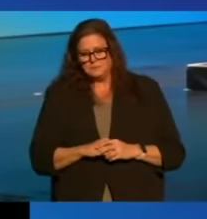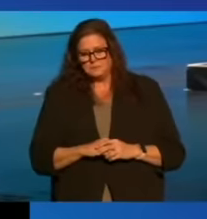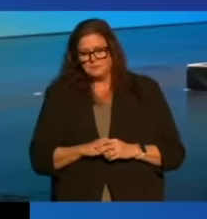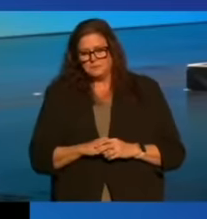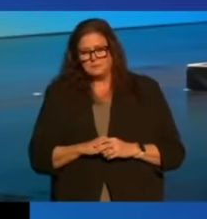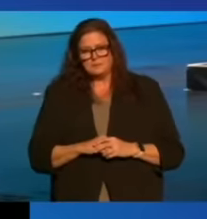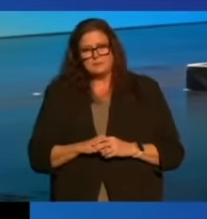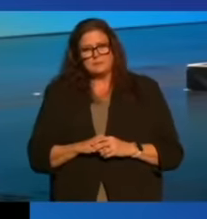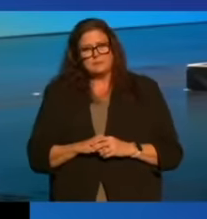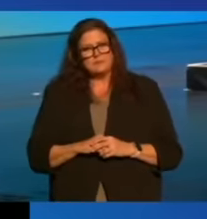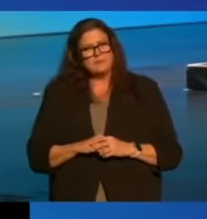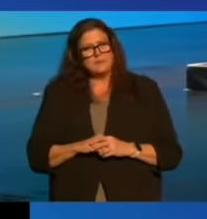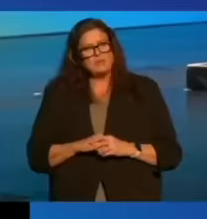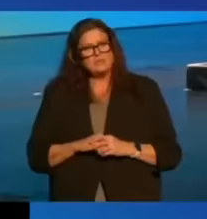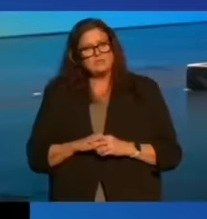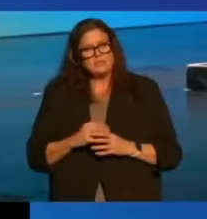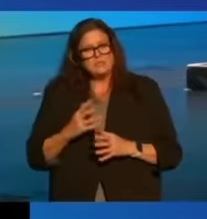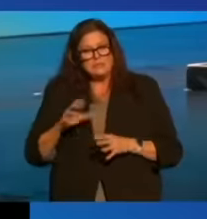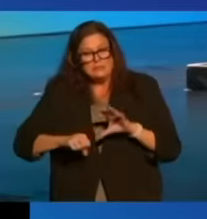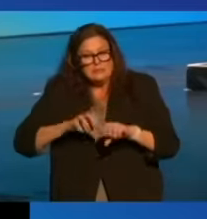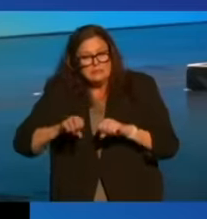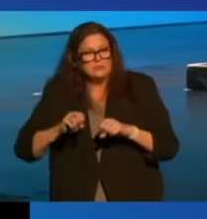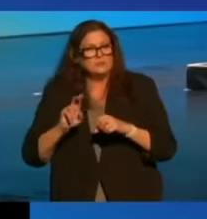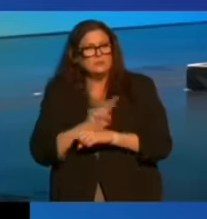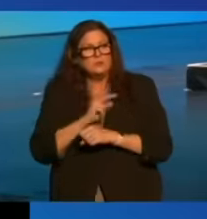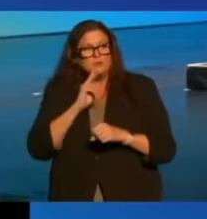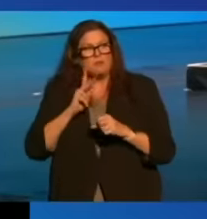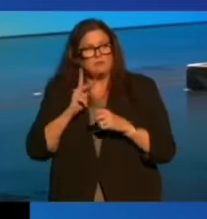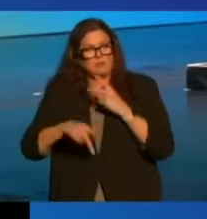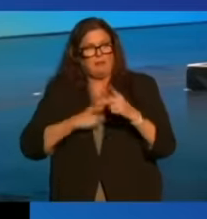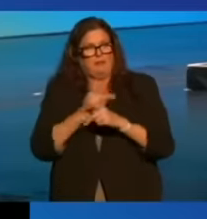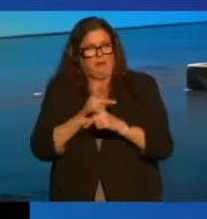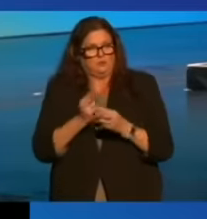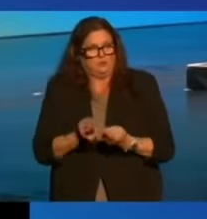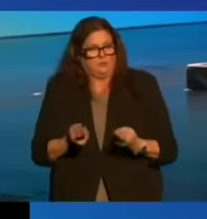It's voracious consumption of our planet's resources.